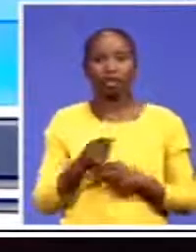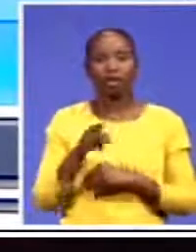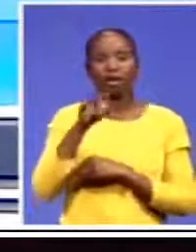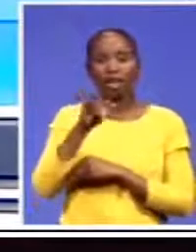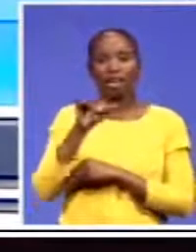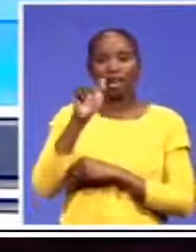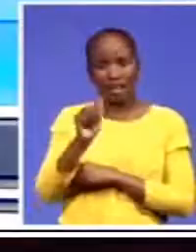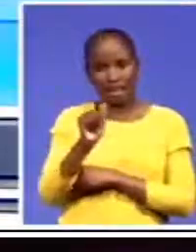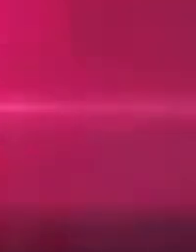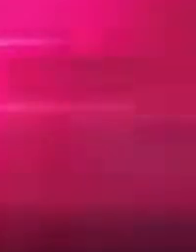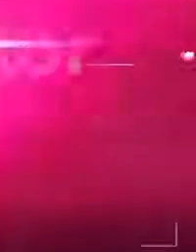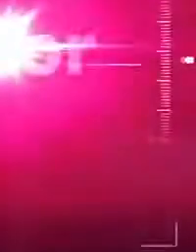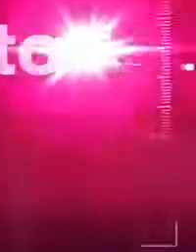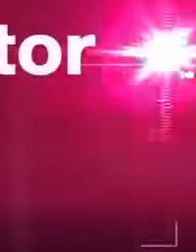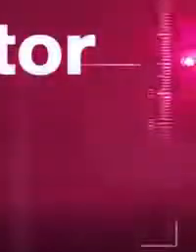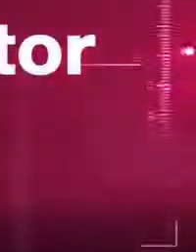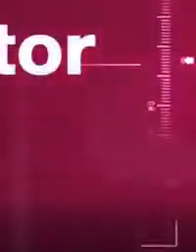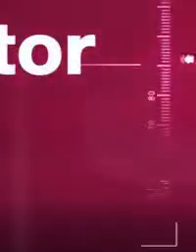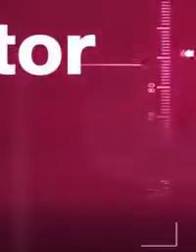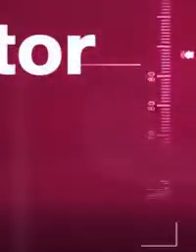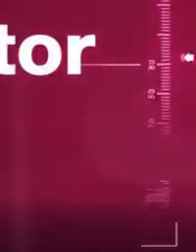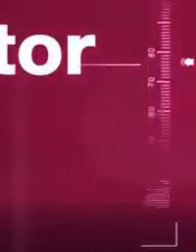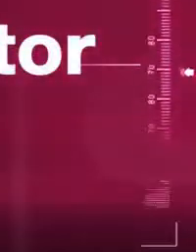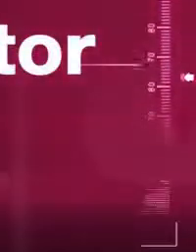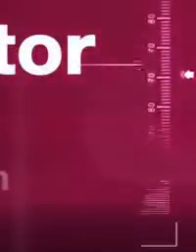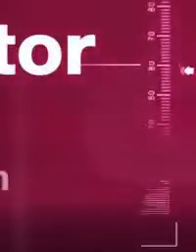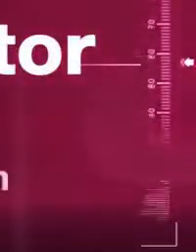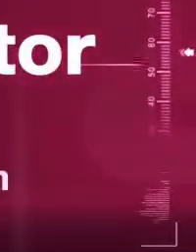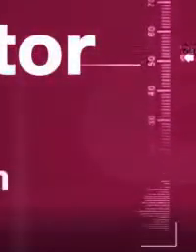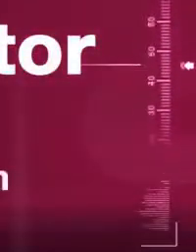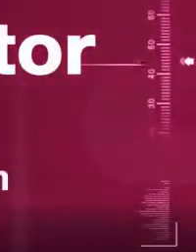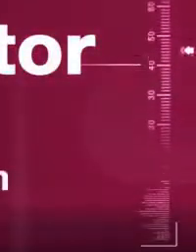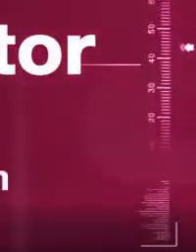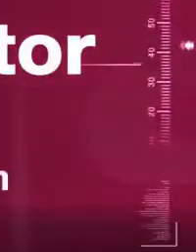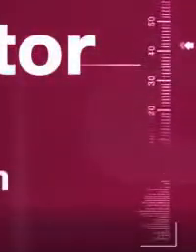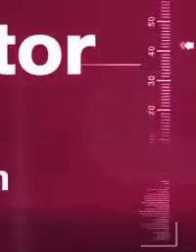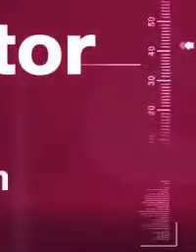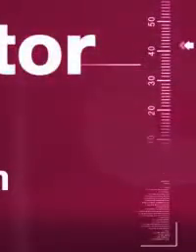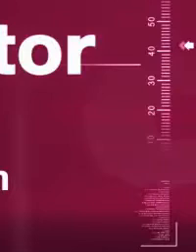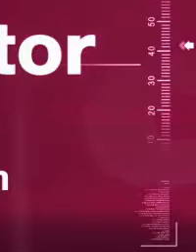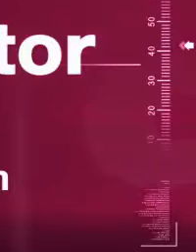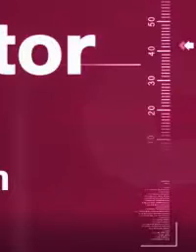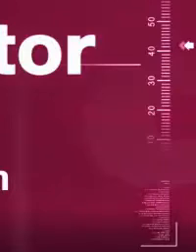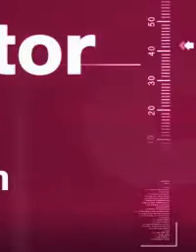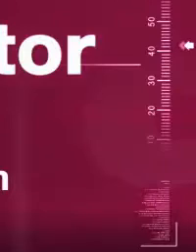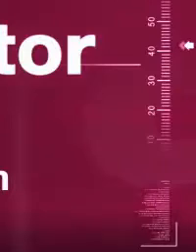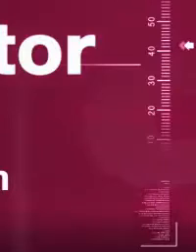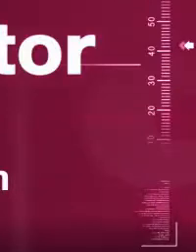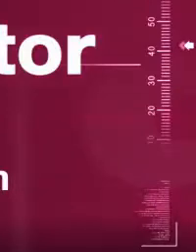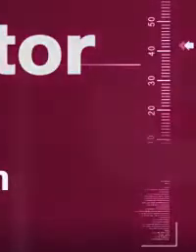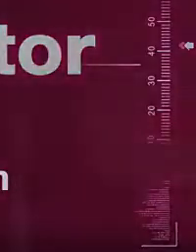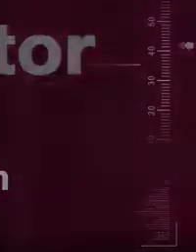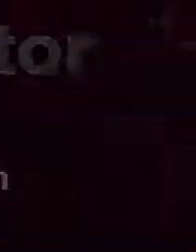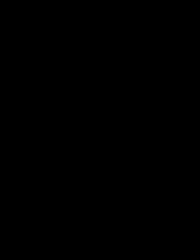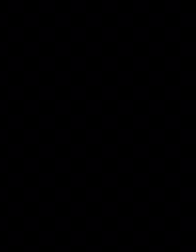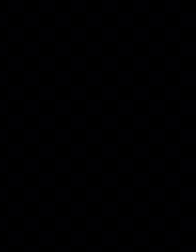underway in Guazulu-Natal. Doing business in Africa, you can't afford to be without Africa Investor. Thank you.